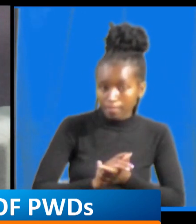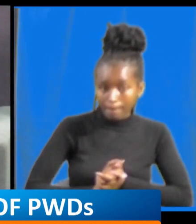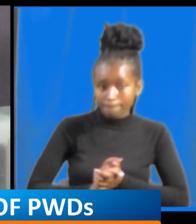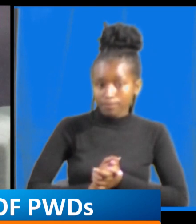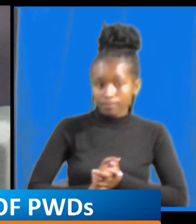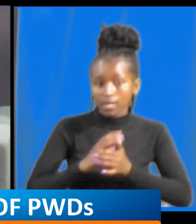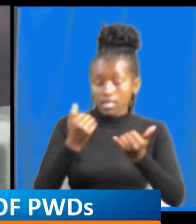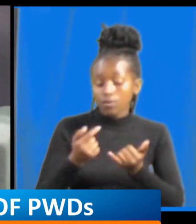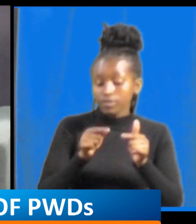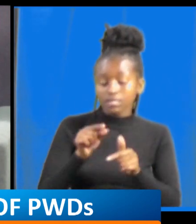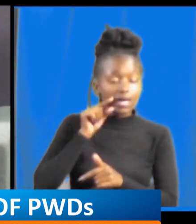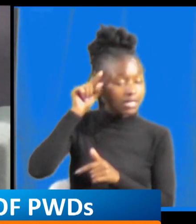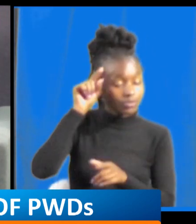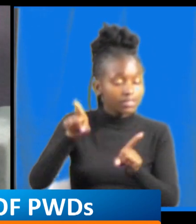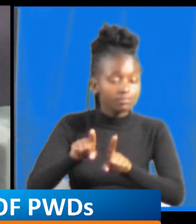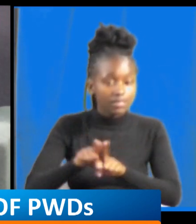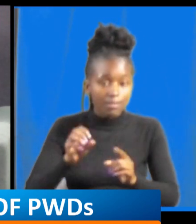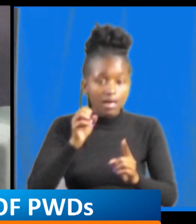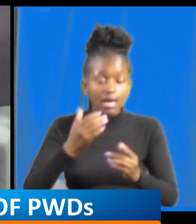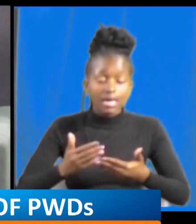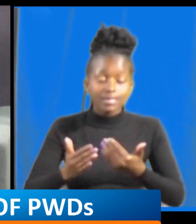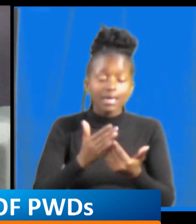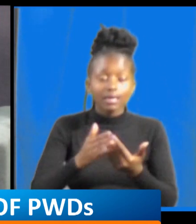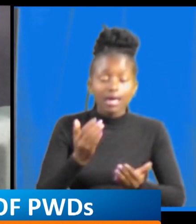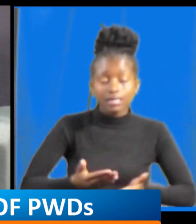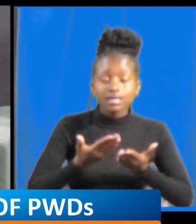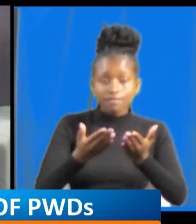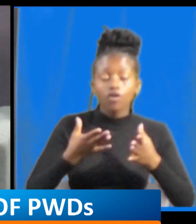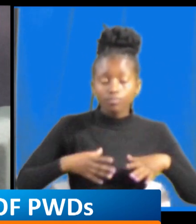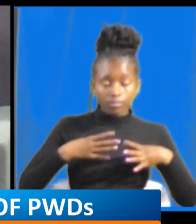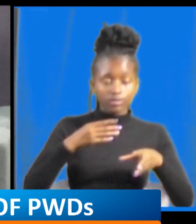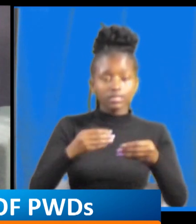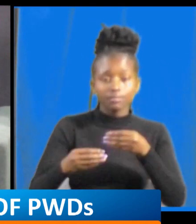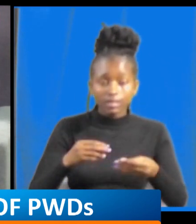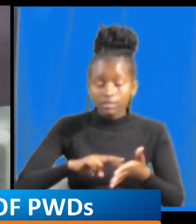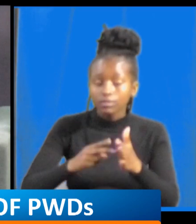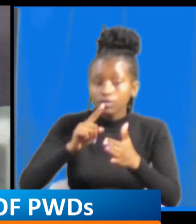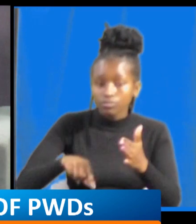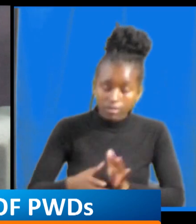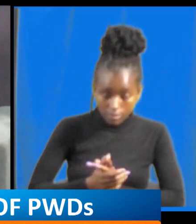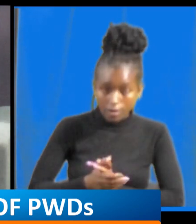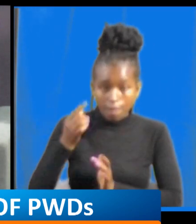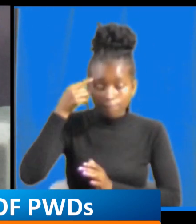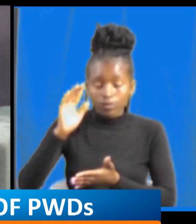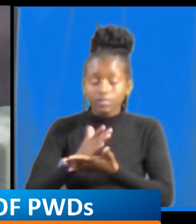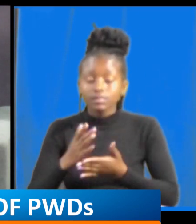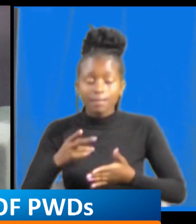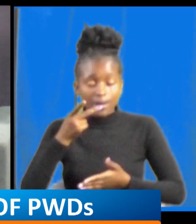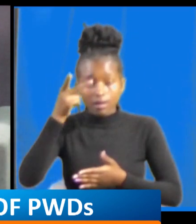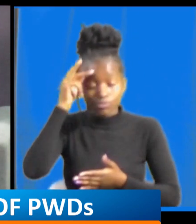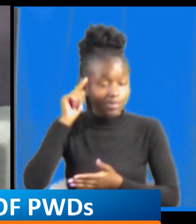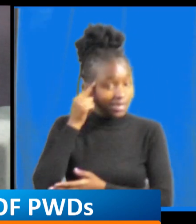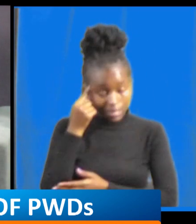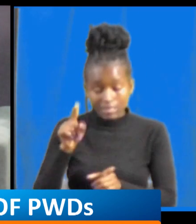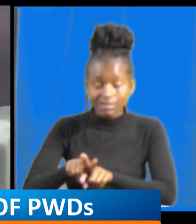elders and the caregivers of people living with disabilities whereby that you know for some parents they think that once